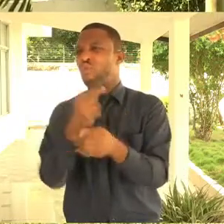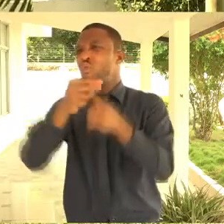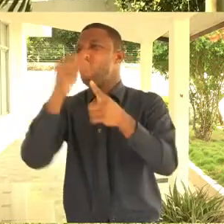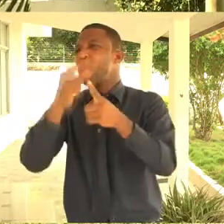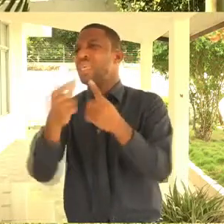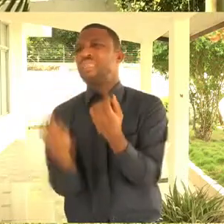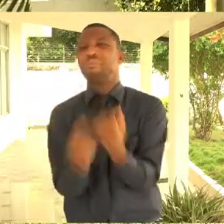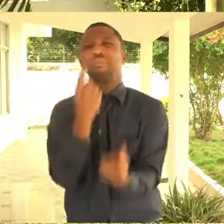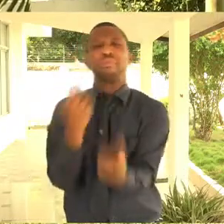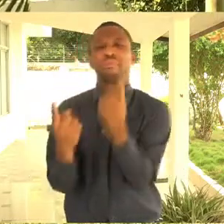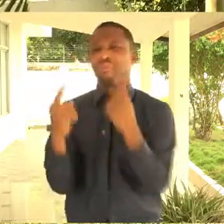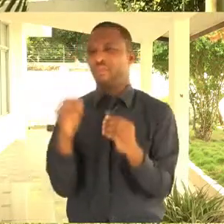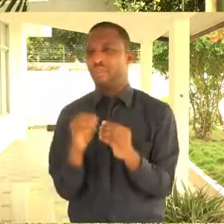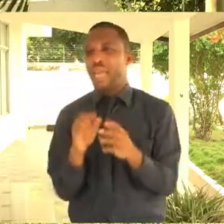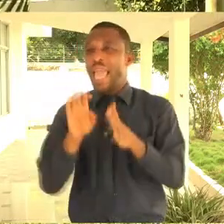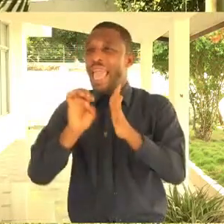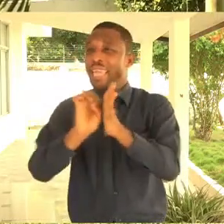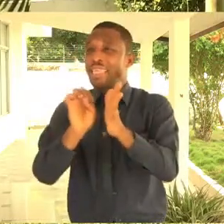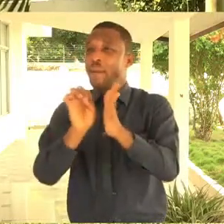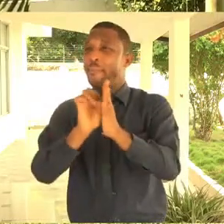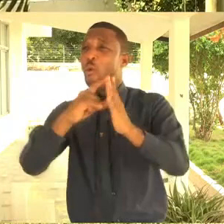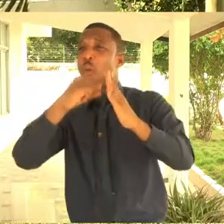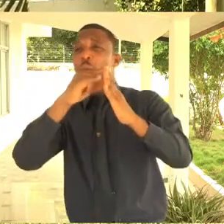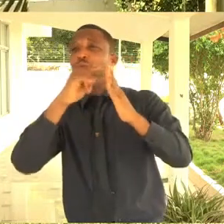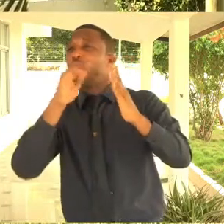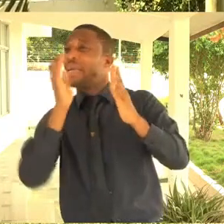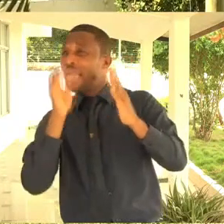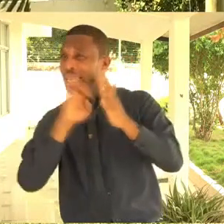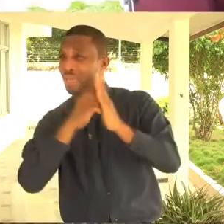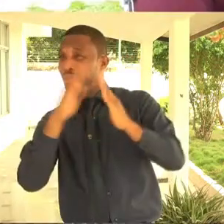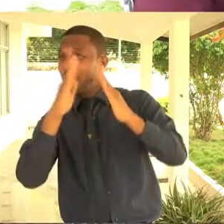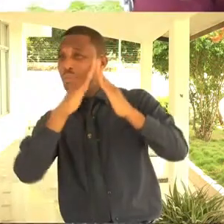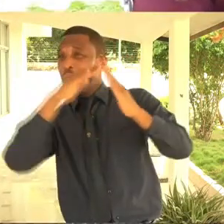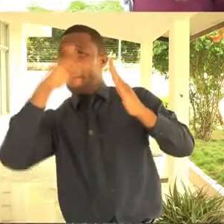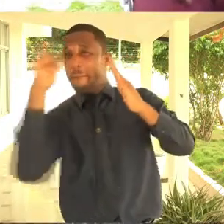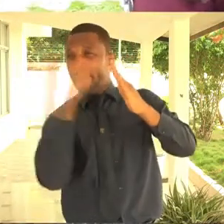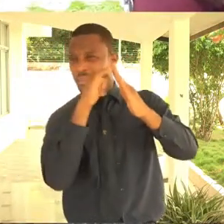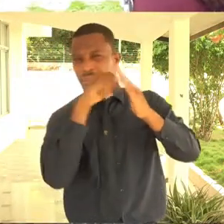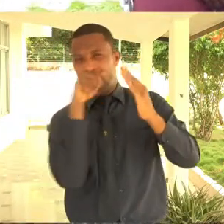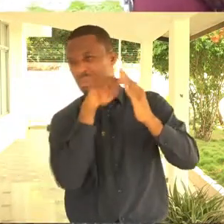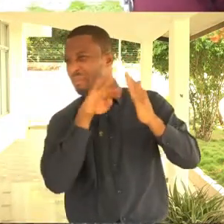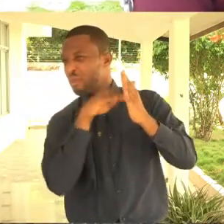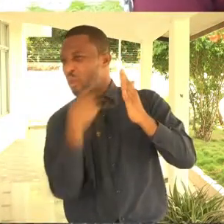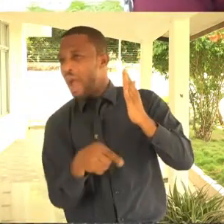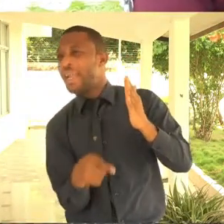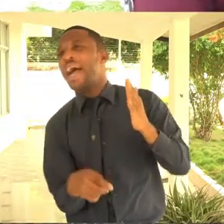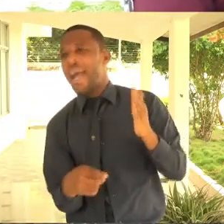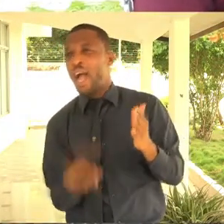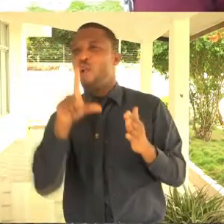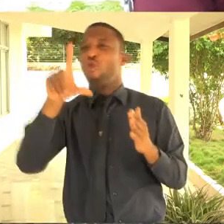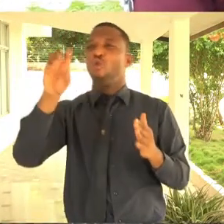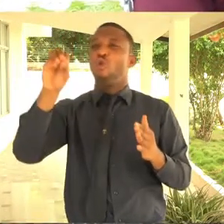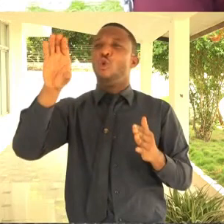distancing, these are new terms to everyone. And in sign language with their new terms, actually, and COVID-19,